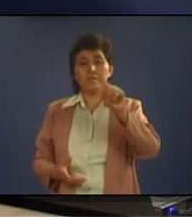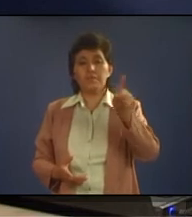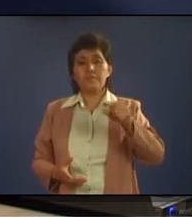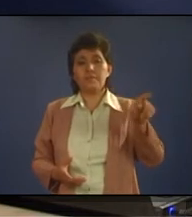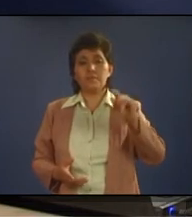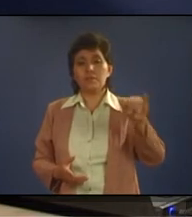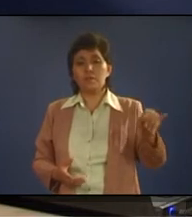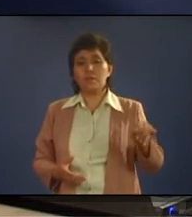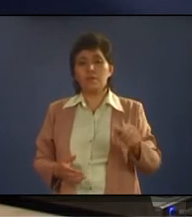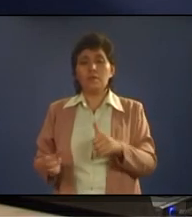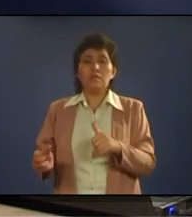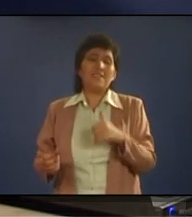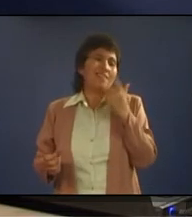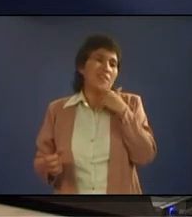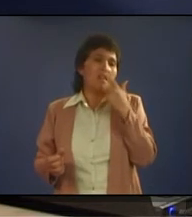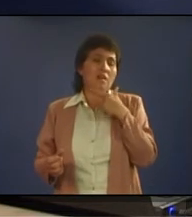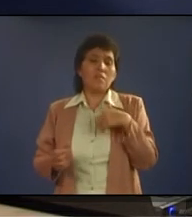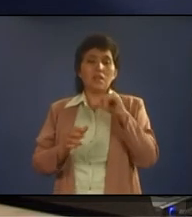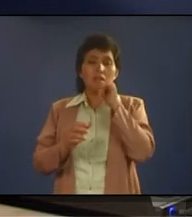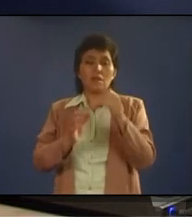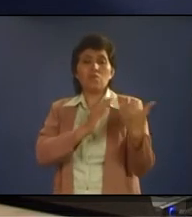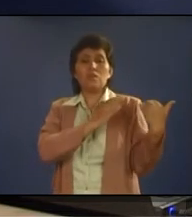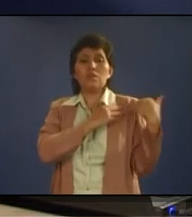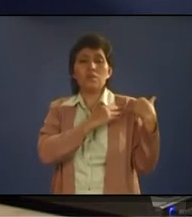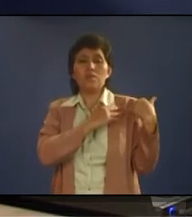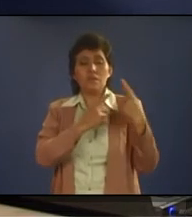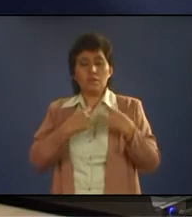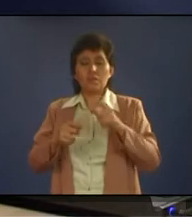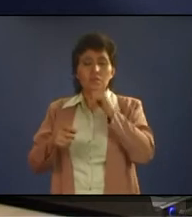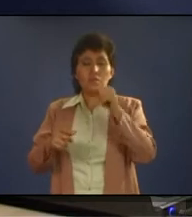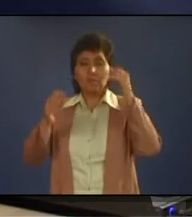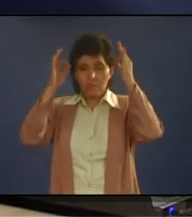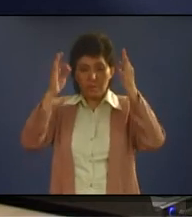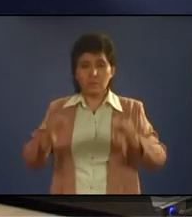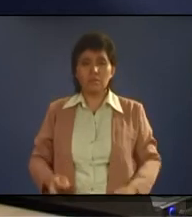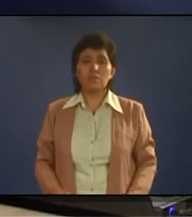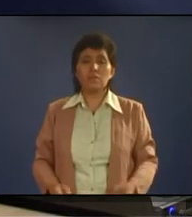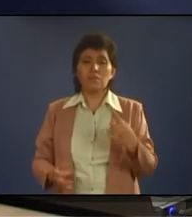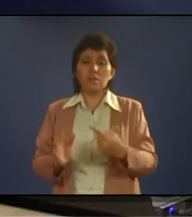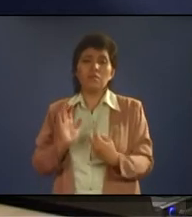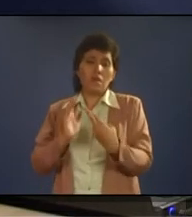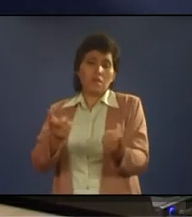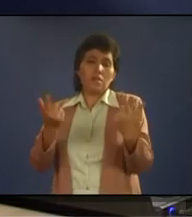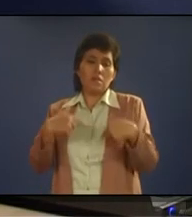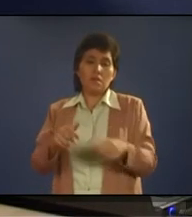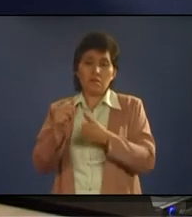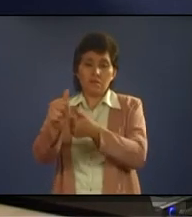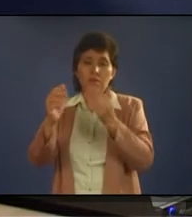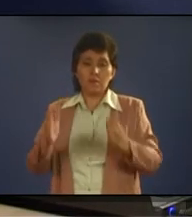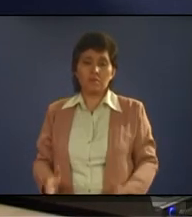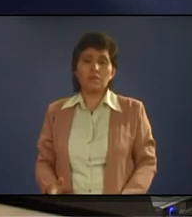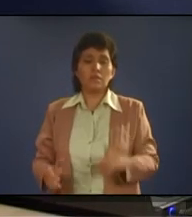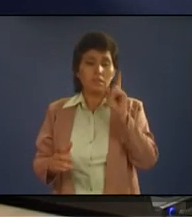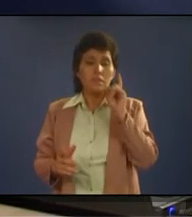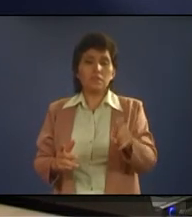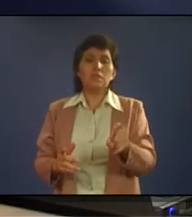they try not to make any decisions they will only be present when the followers needs them okay I think it